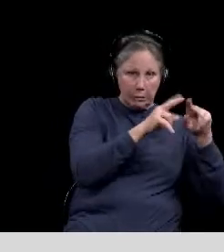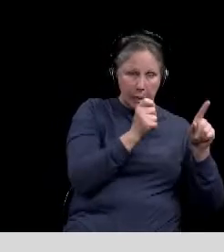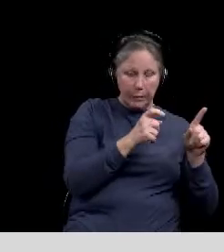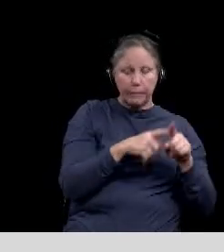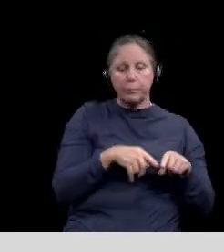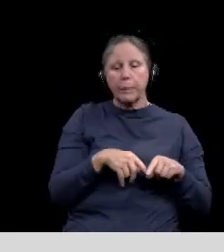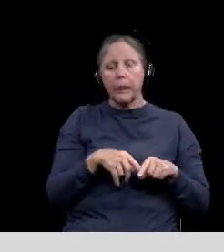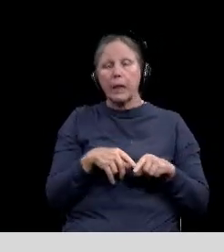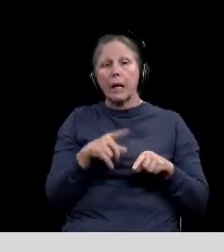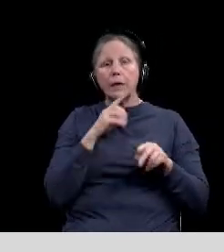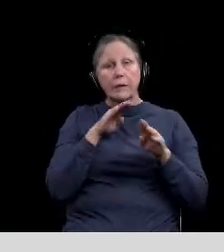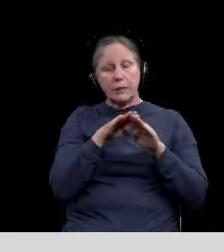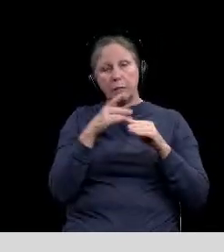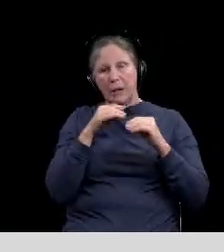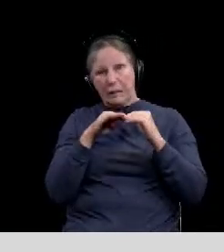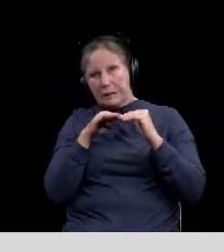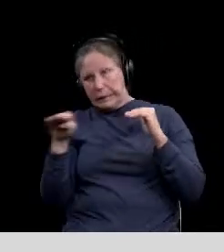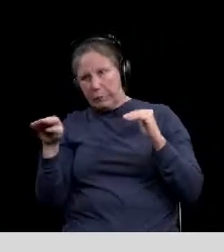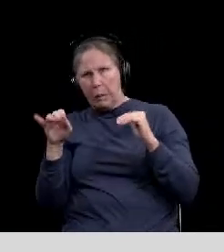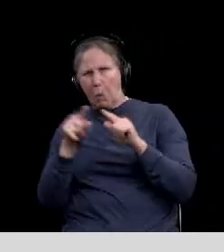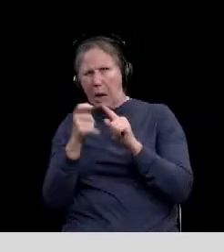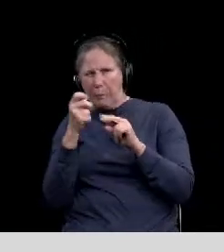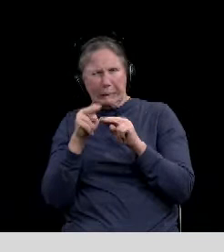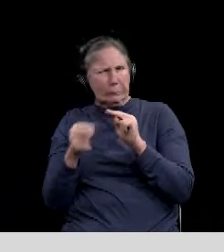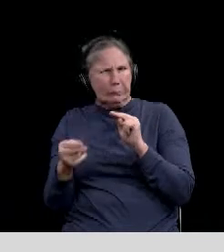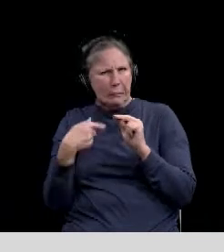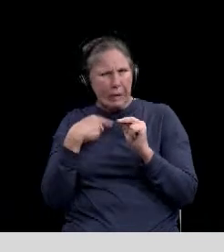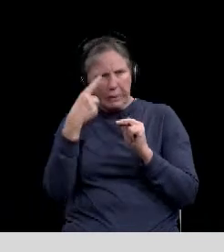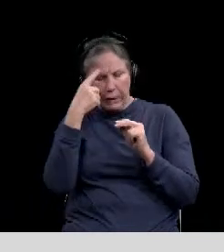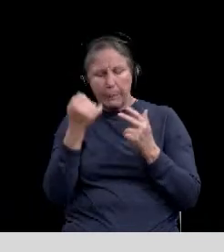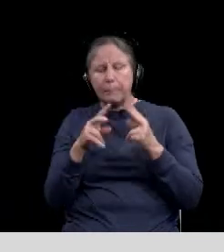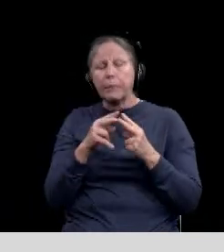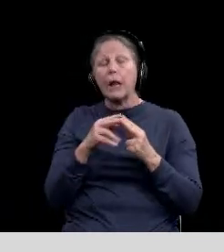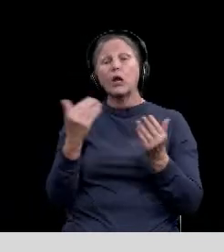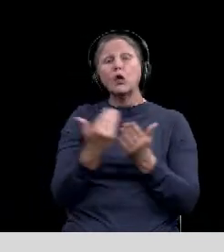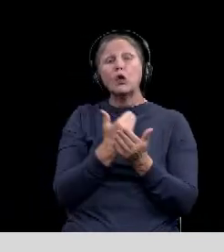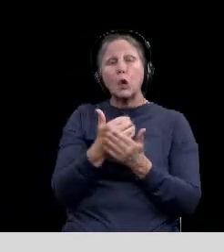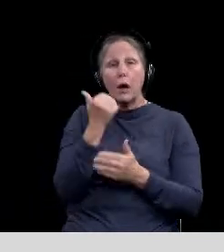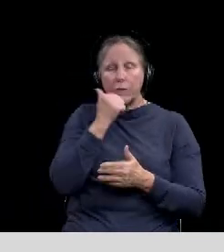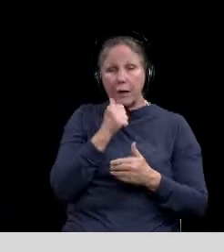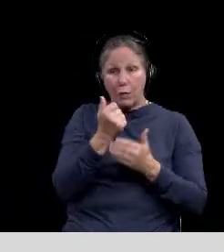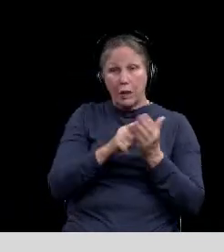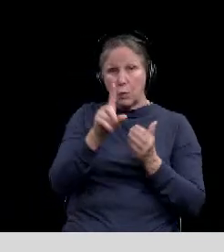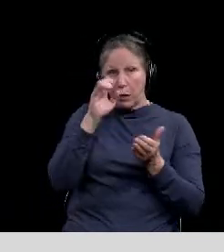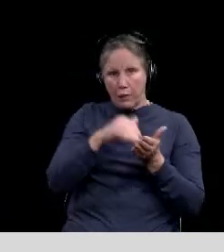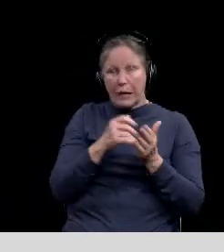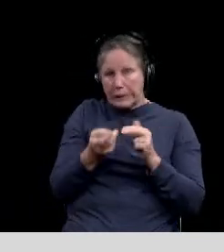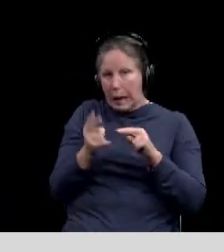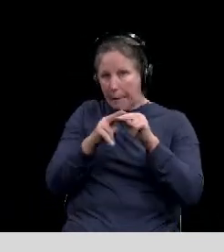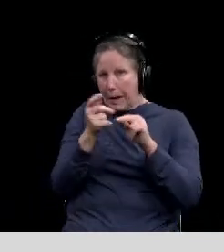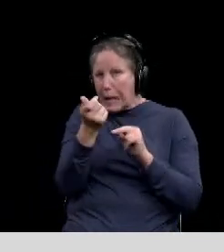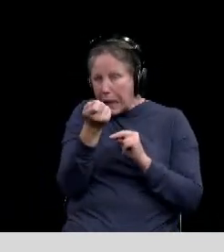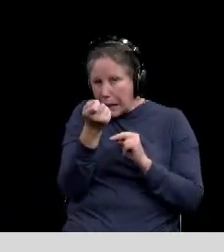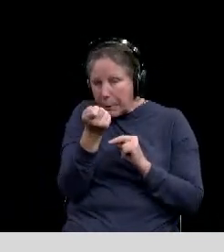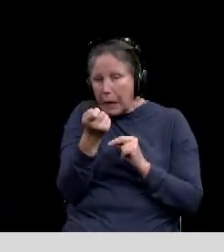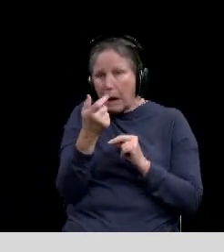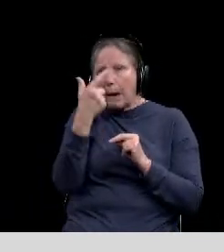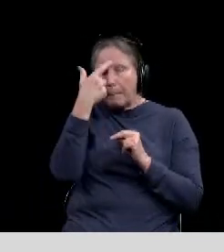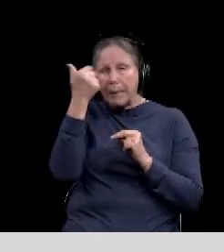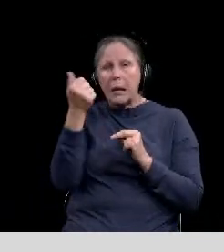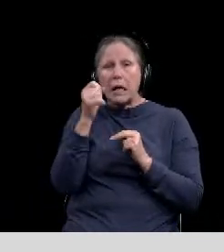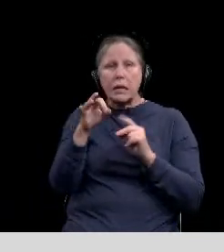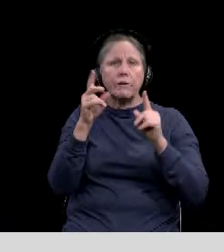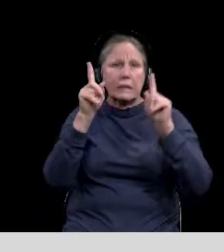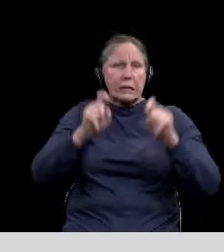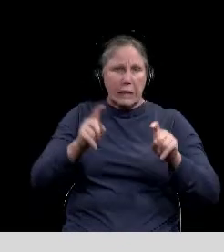Stable positive rate or even decreased a little bit from last week. And then the new cases per day per 100,000 has gone up a little bit, which couldn't be because of increased